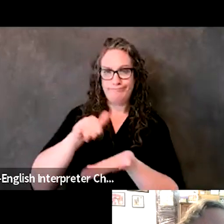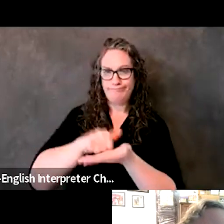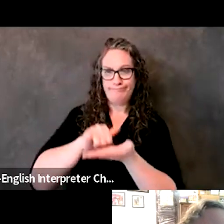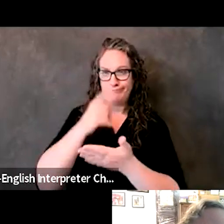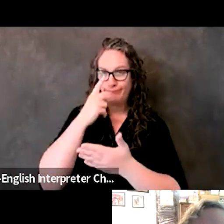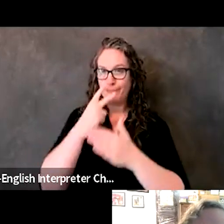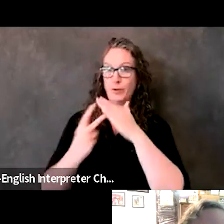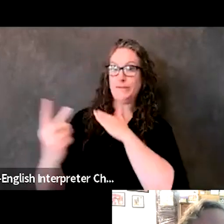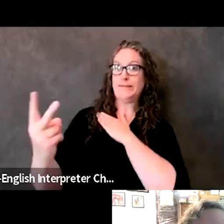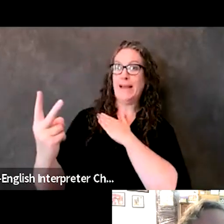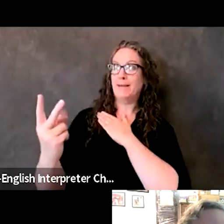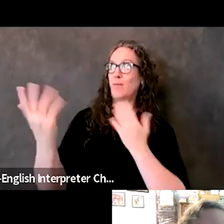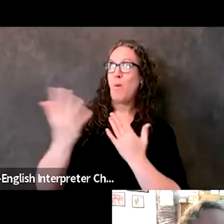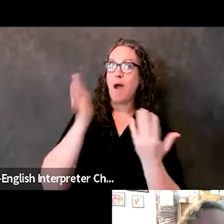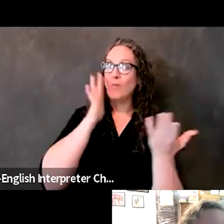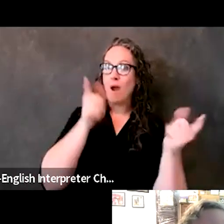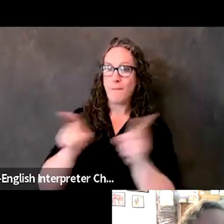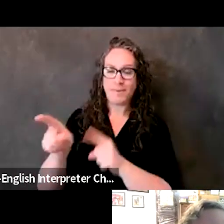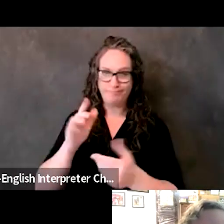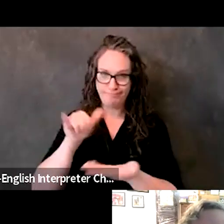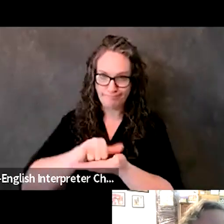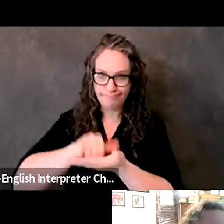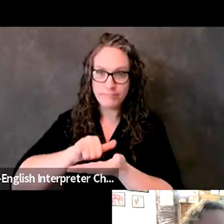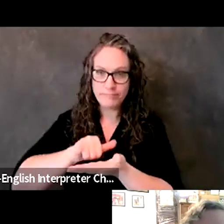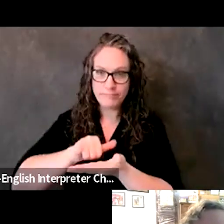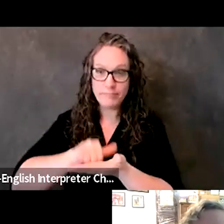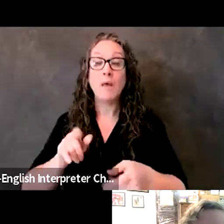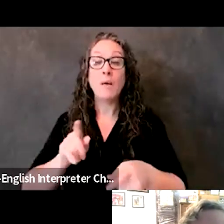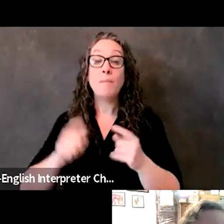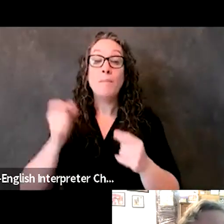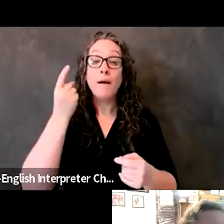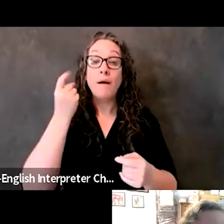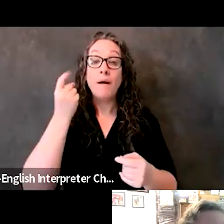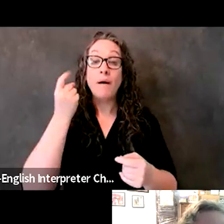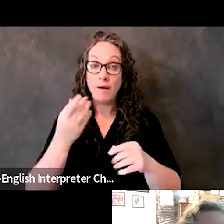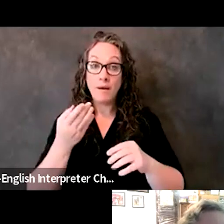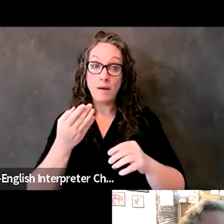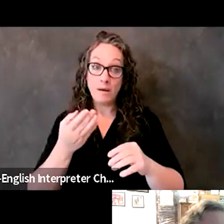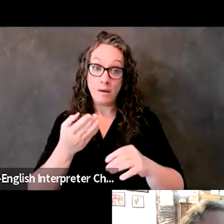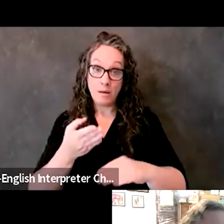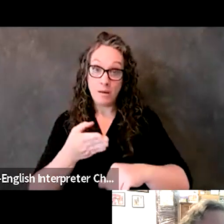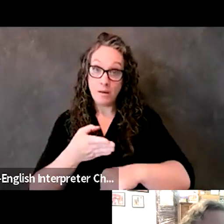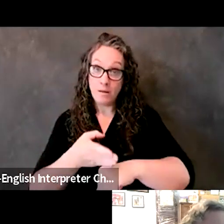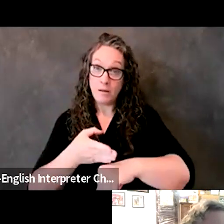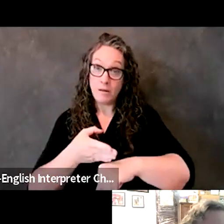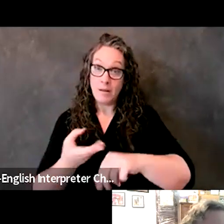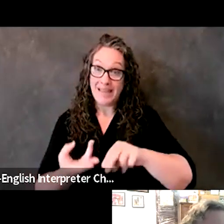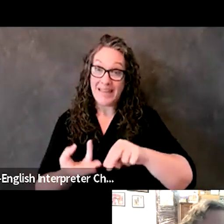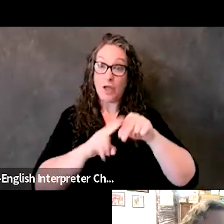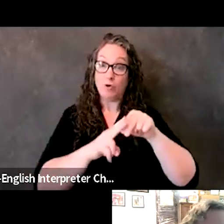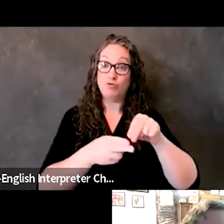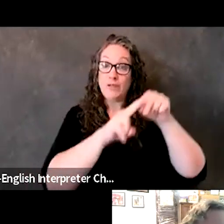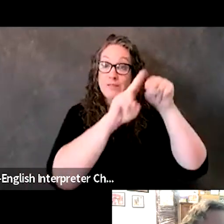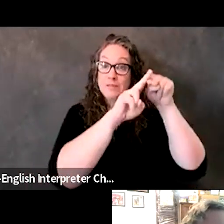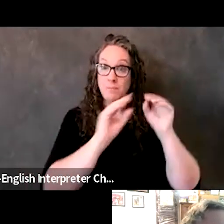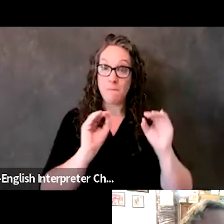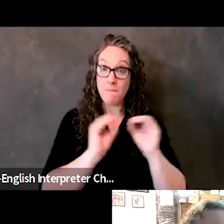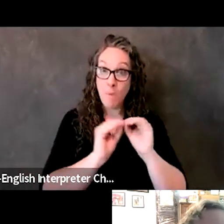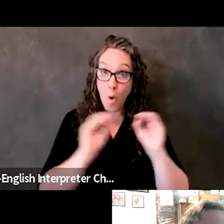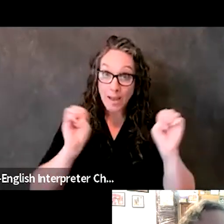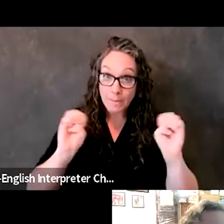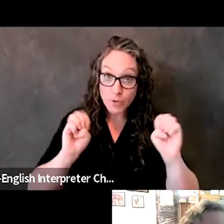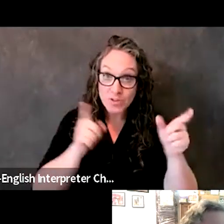due to the increase in, uh, emergencies that we are seeing and the severity